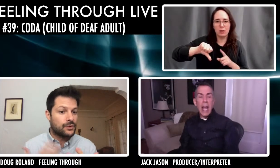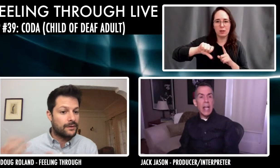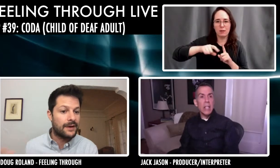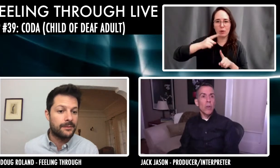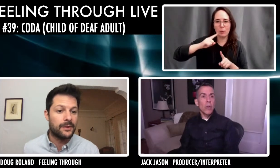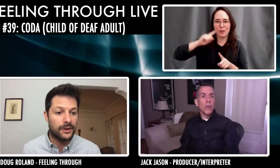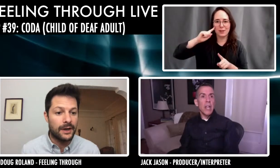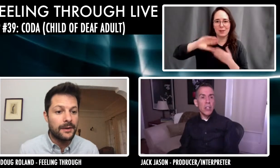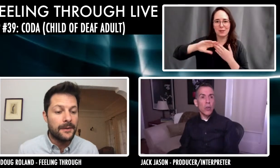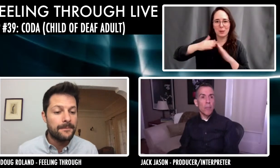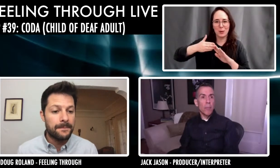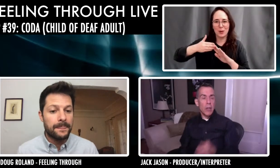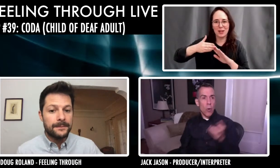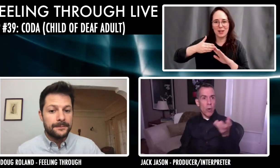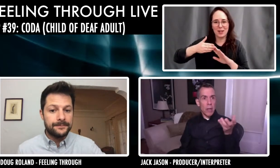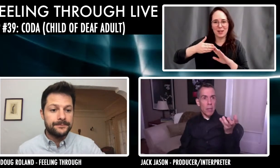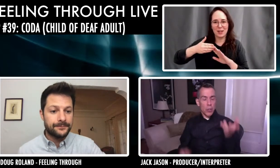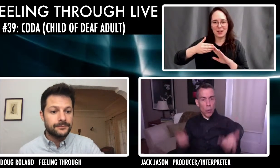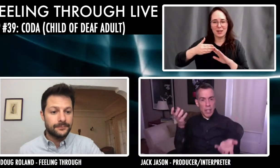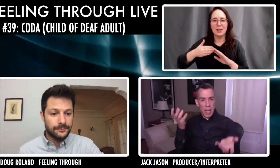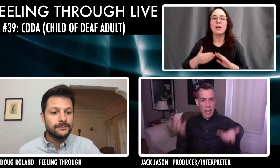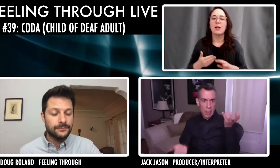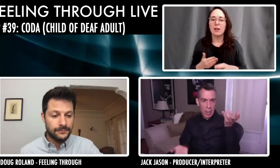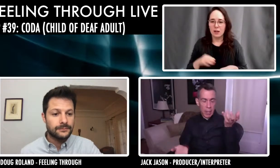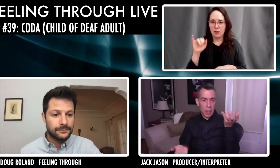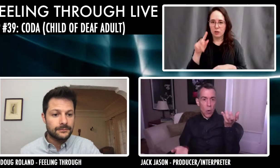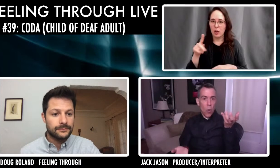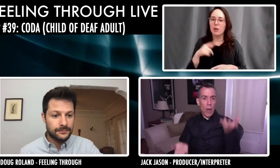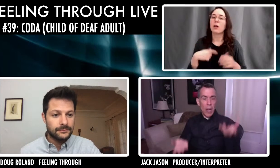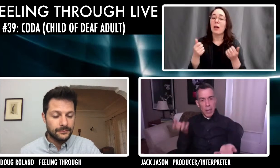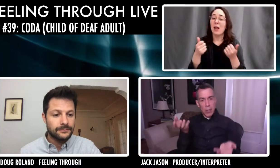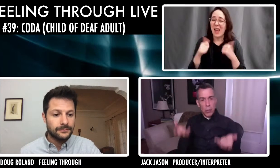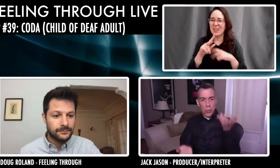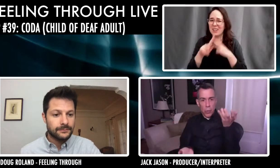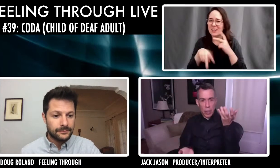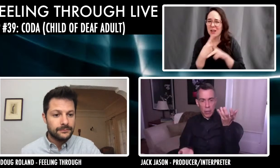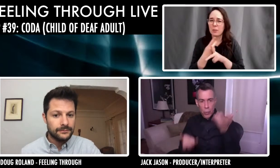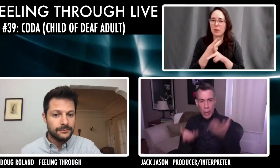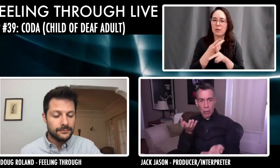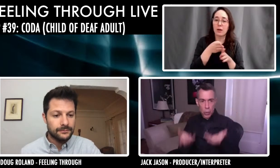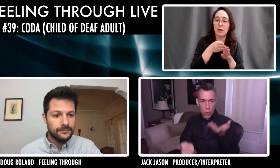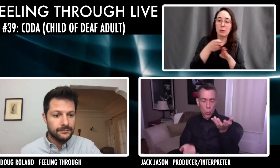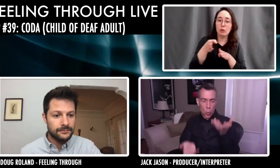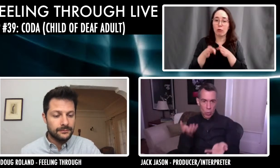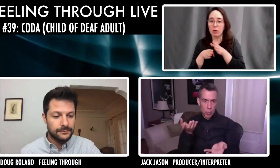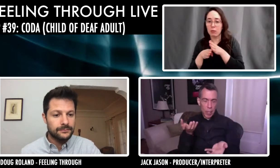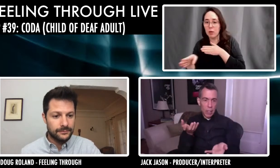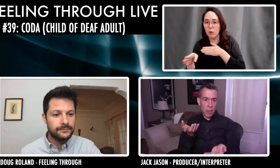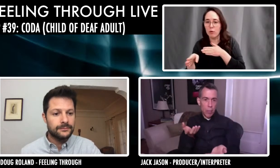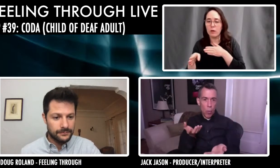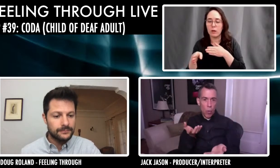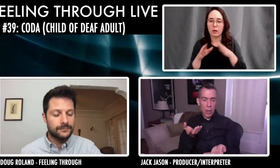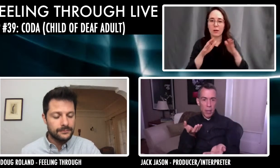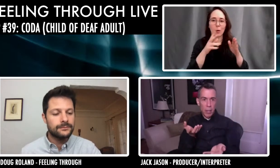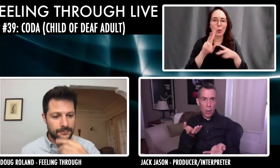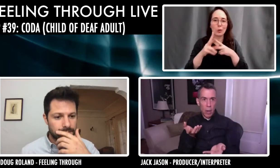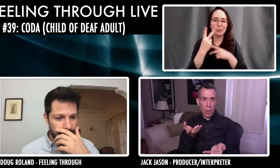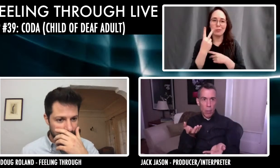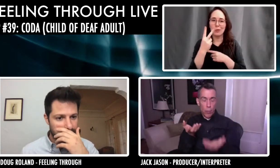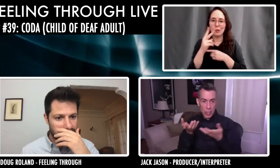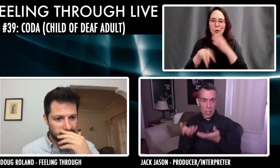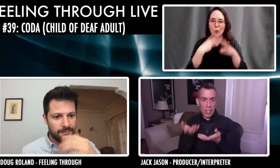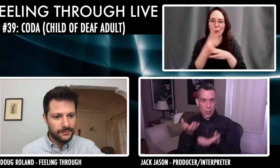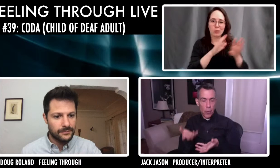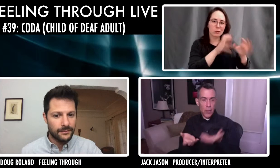some sort of deaf community. Any sort of minority, majority dynamic, or anybody who straddles two worlds because they're born, you know,